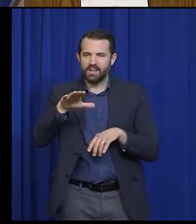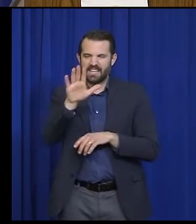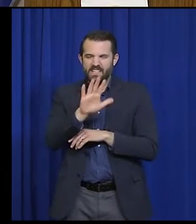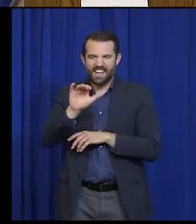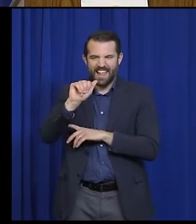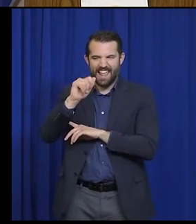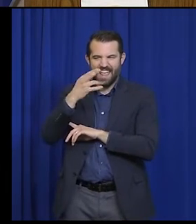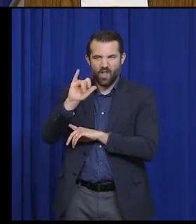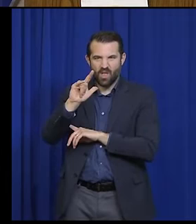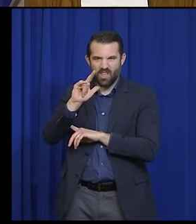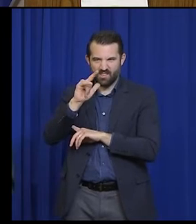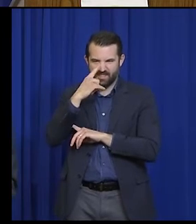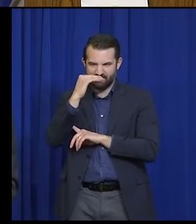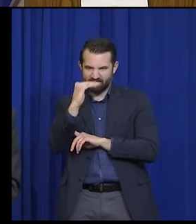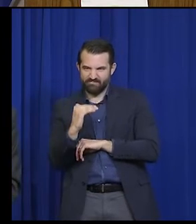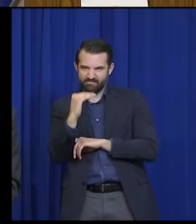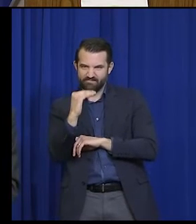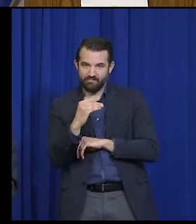month has gone on.